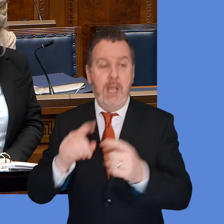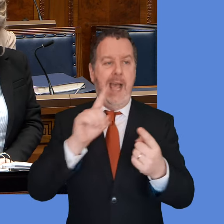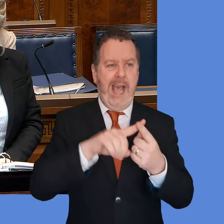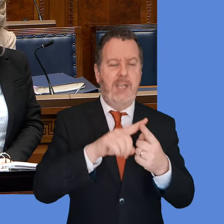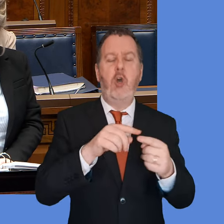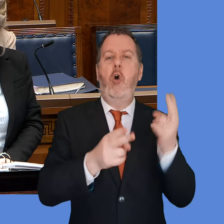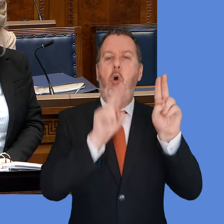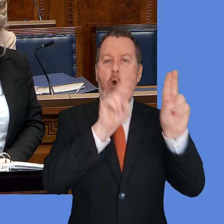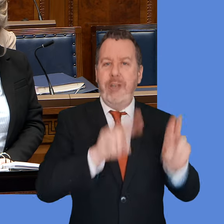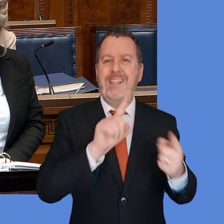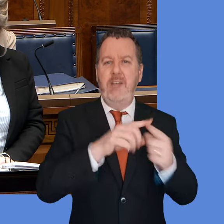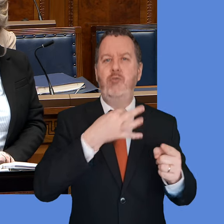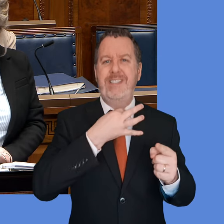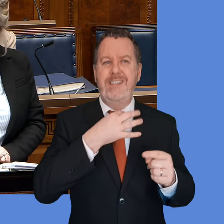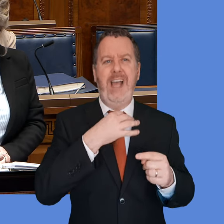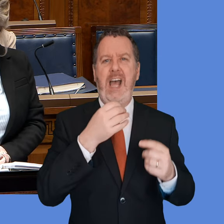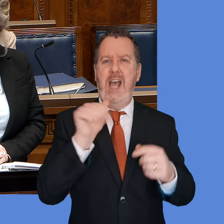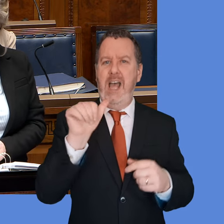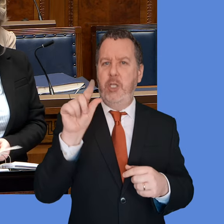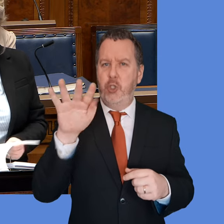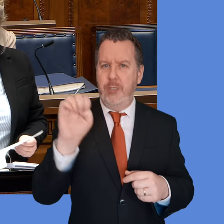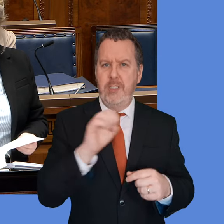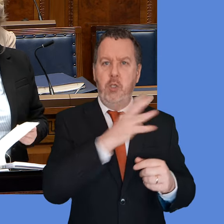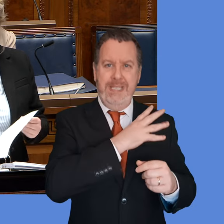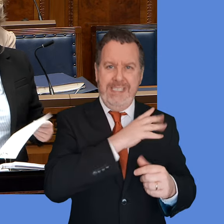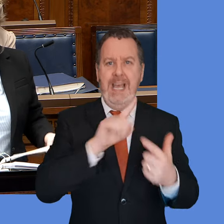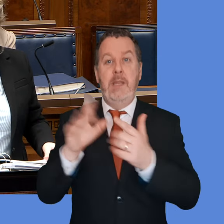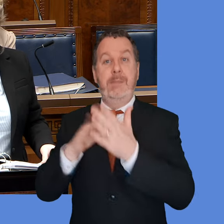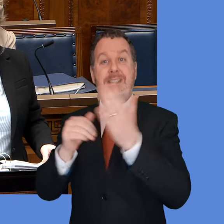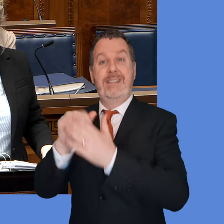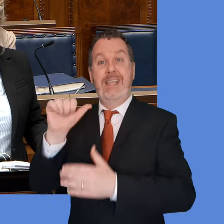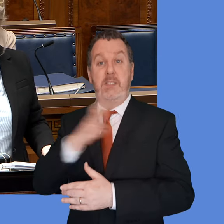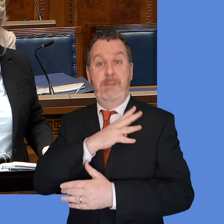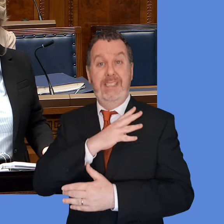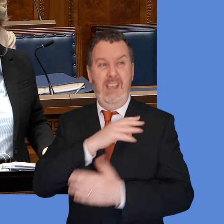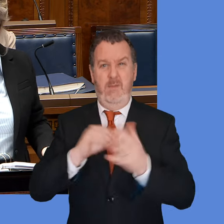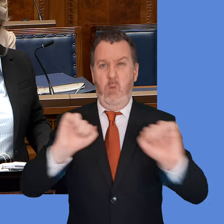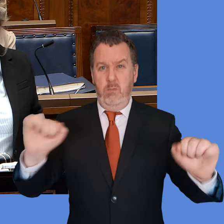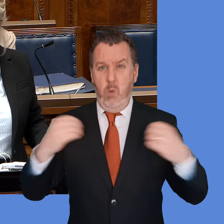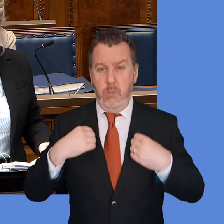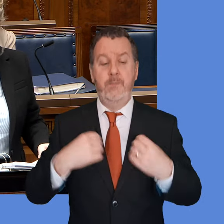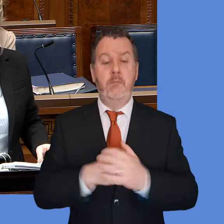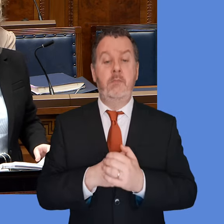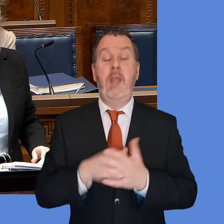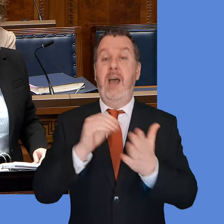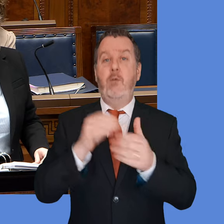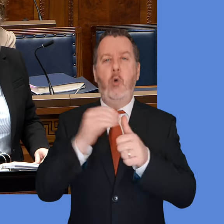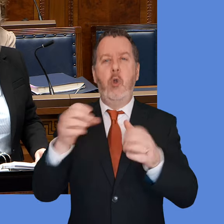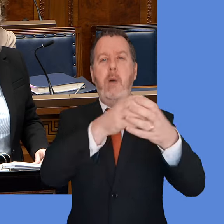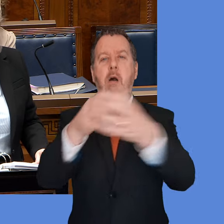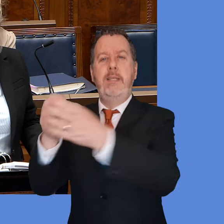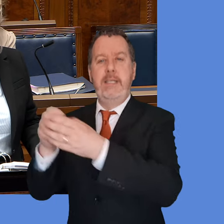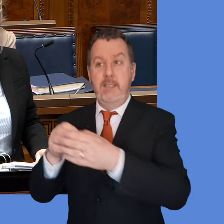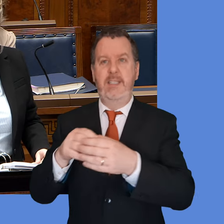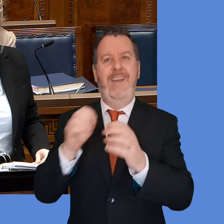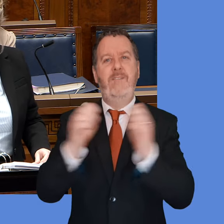committee and the major business case committee. Divisions and arms-length bodies provide quarterly assurance statements to confirm that the framework's requirements